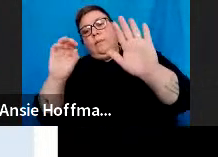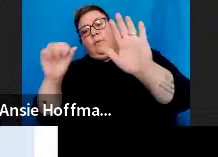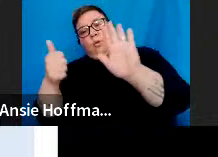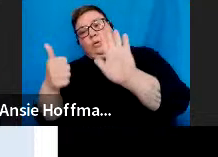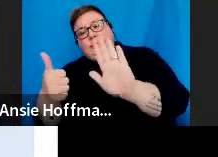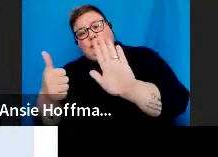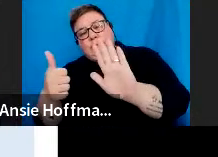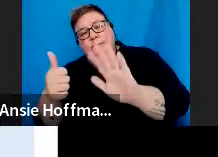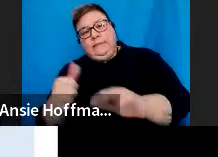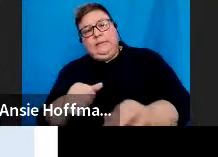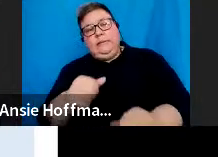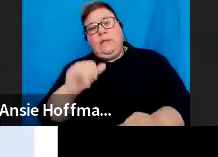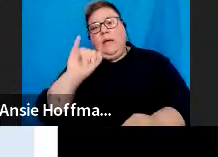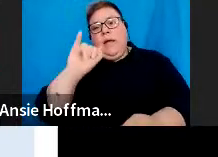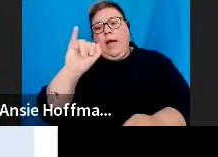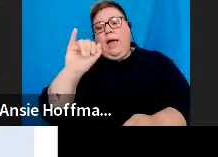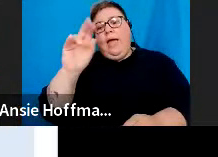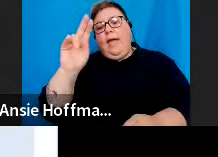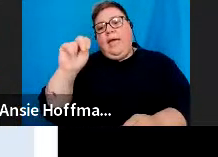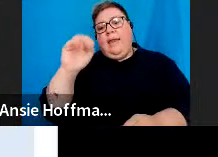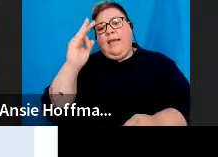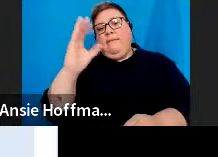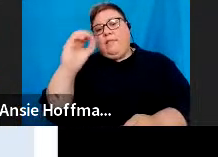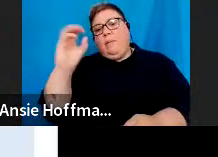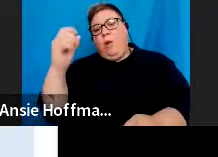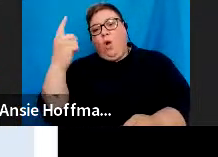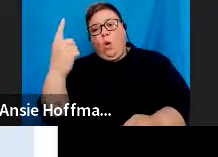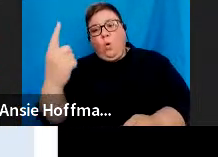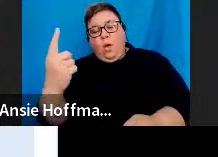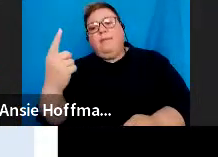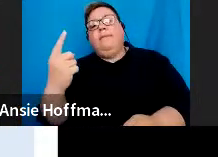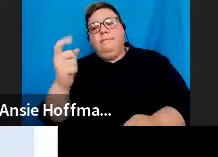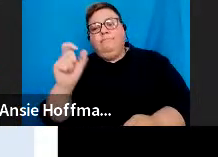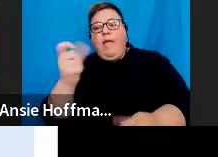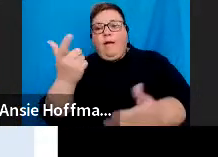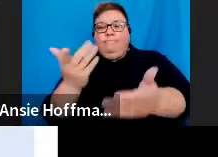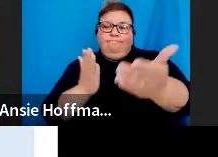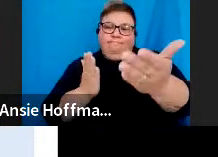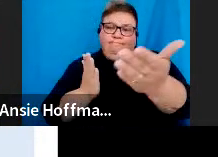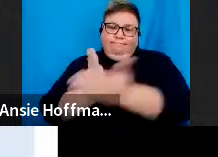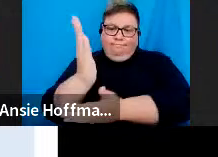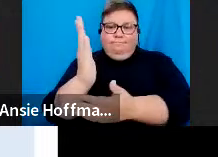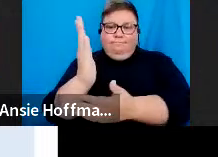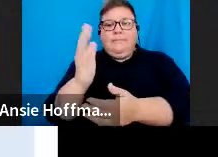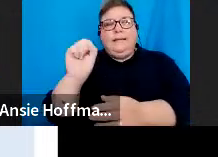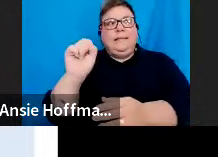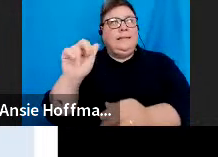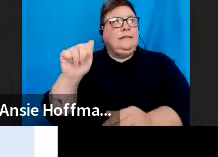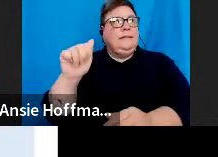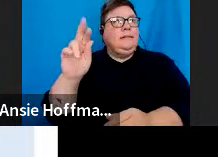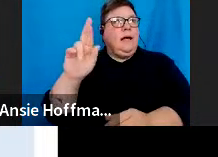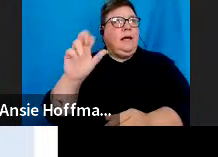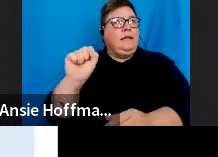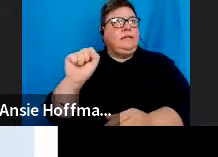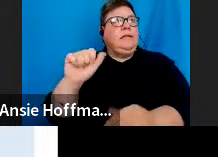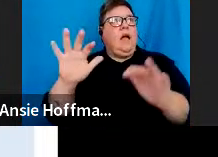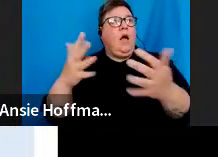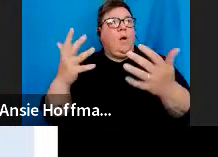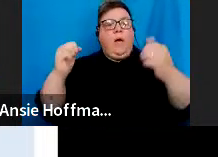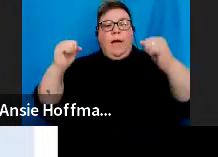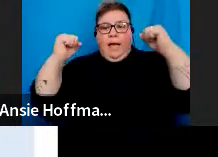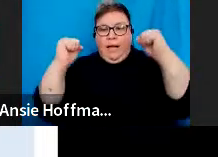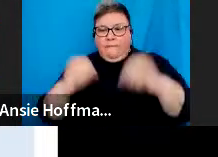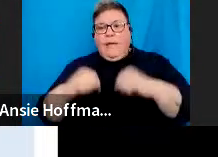INF001 form to register to obtain access to the sase interface are available on our